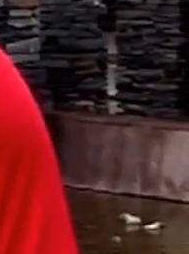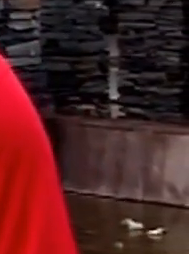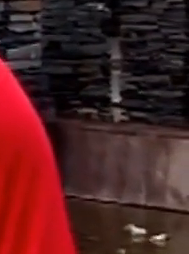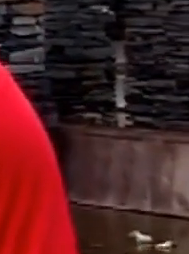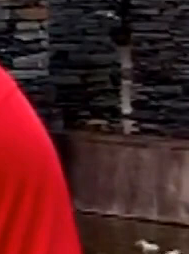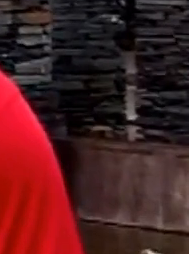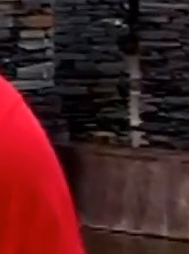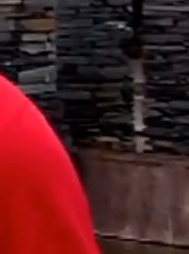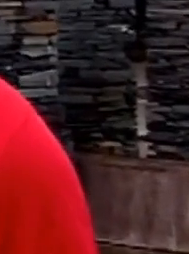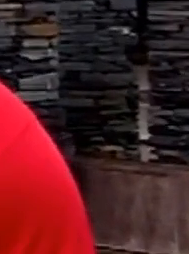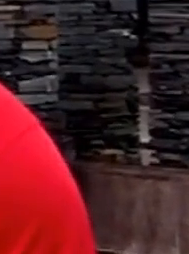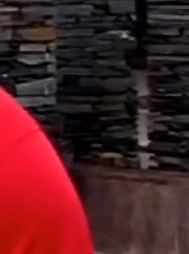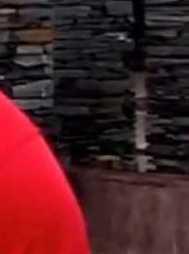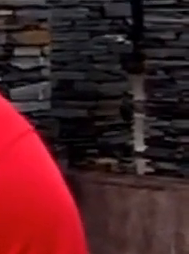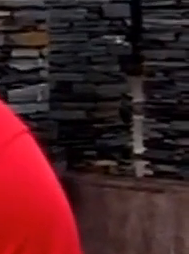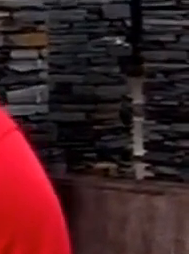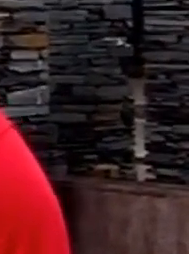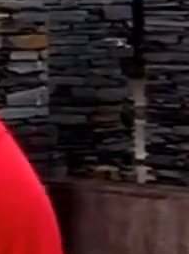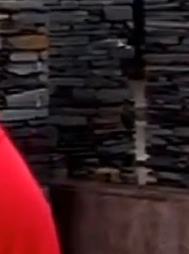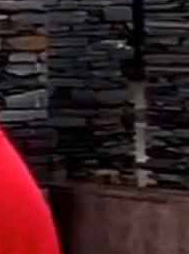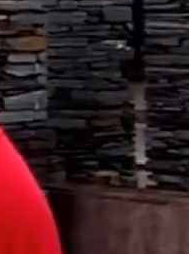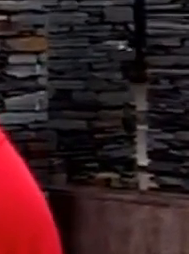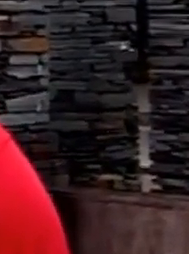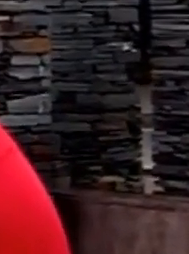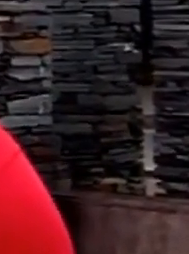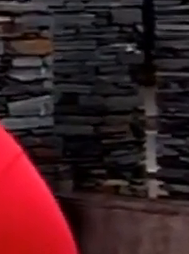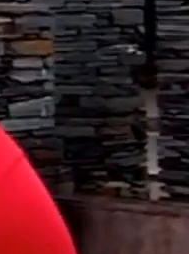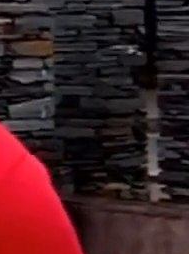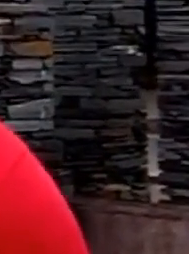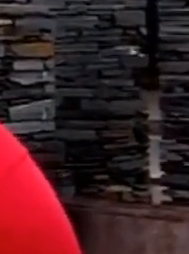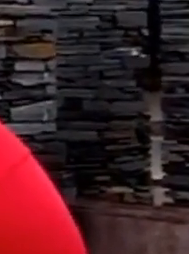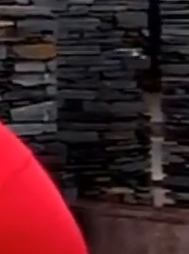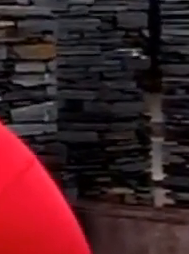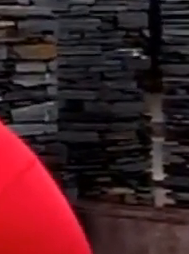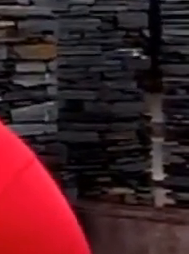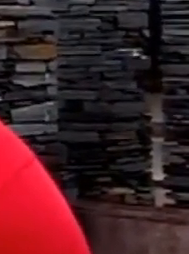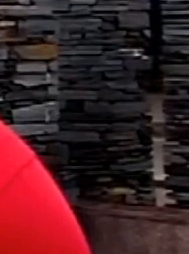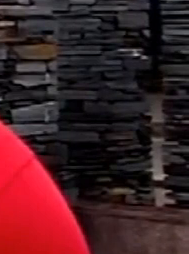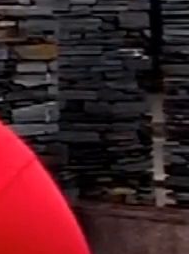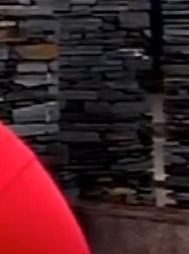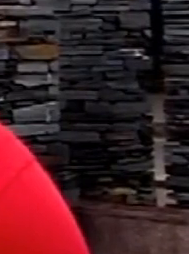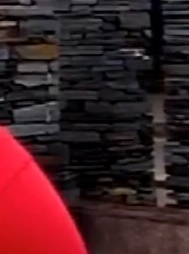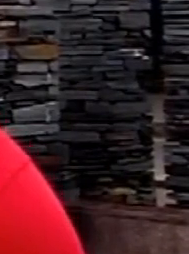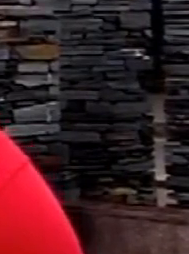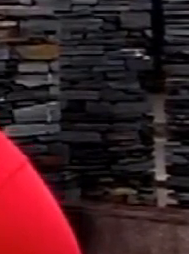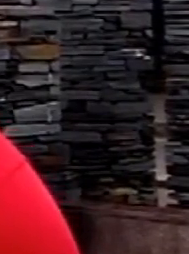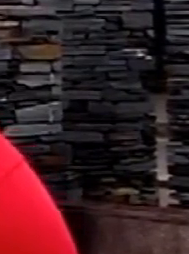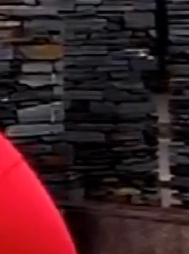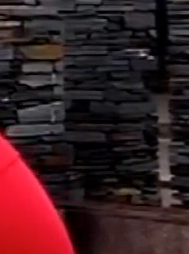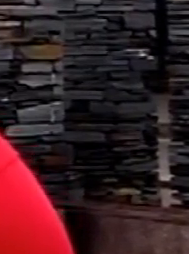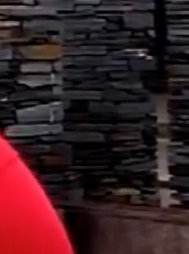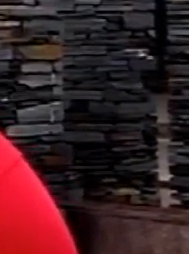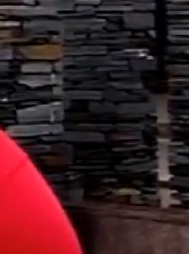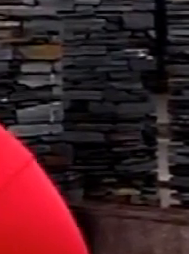with us, but there's nothing to consult with us. There is a structure of JSC. But he's the one that said he would be consulting with political parties after reading the